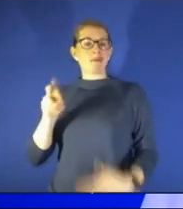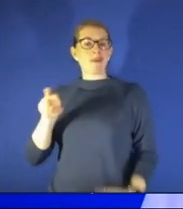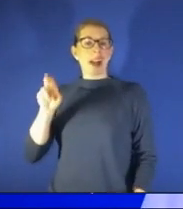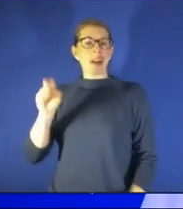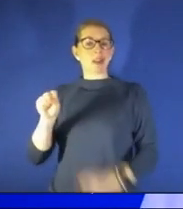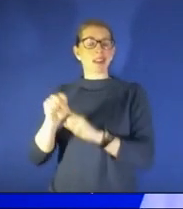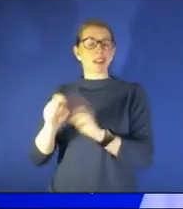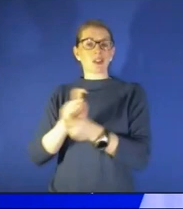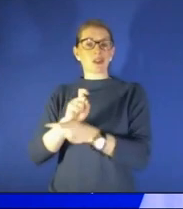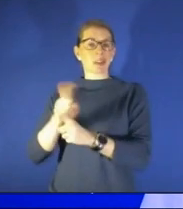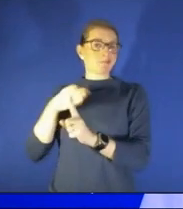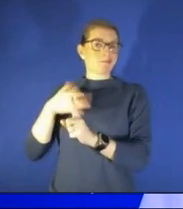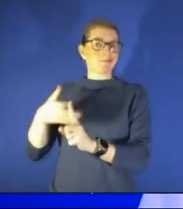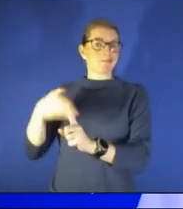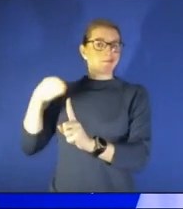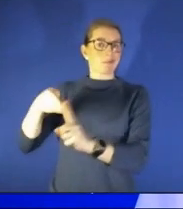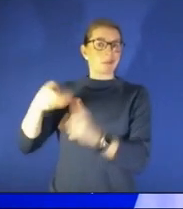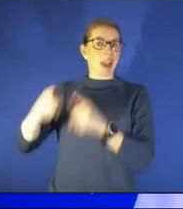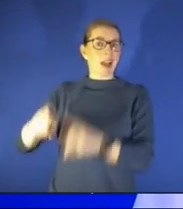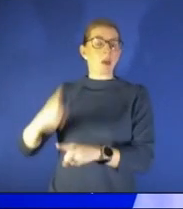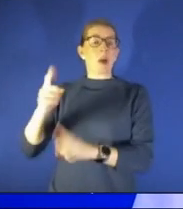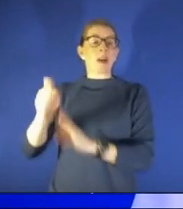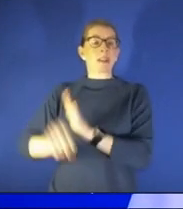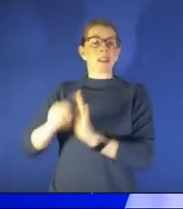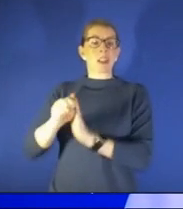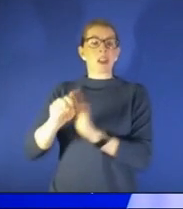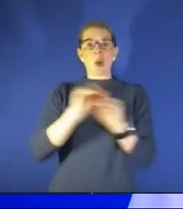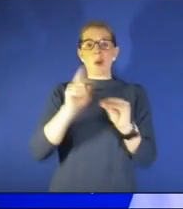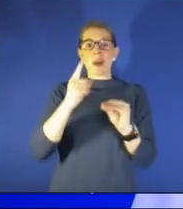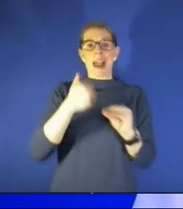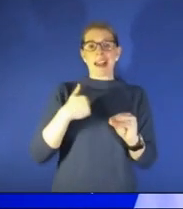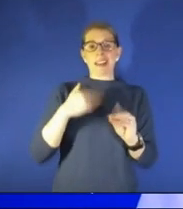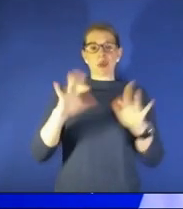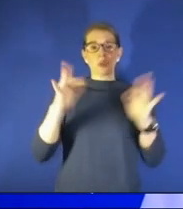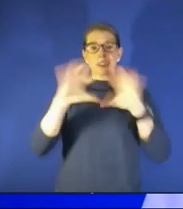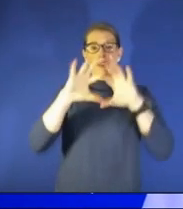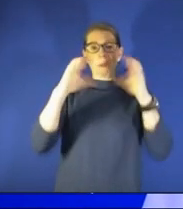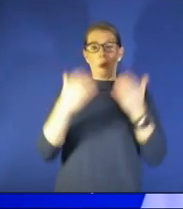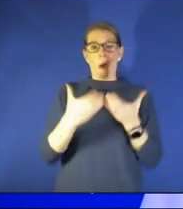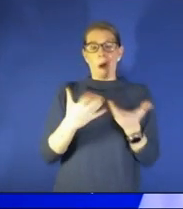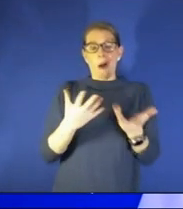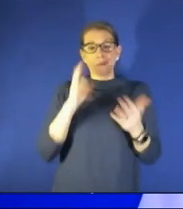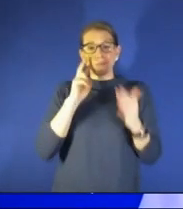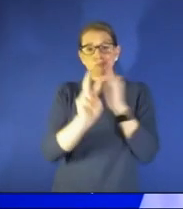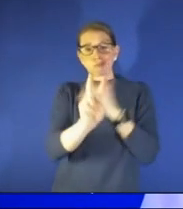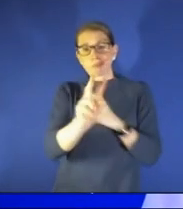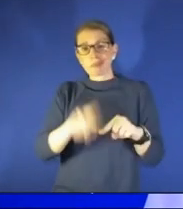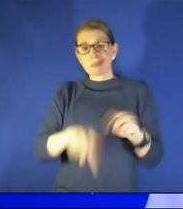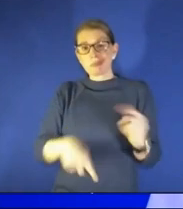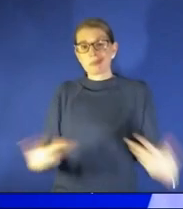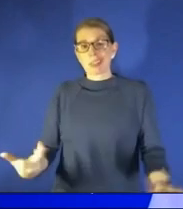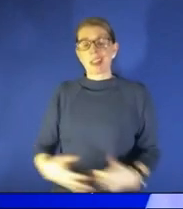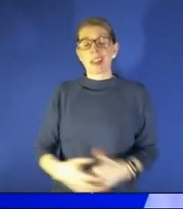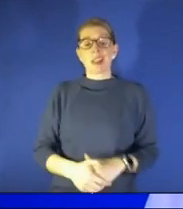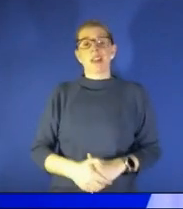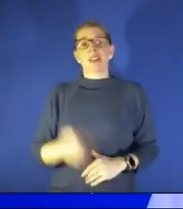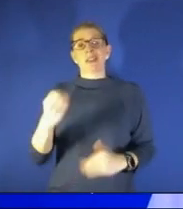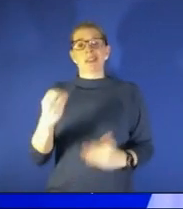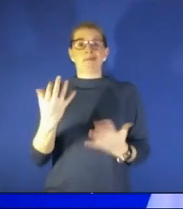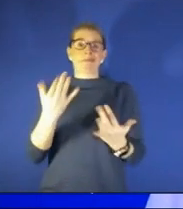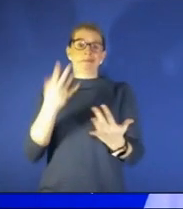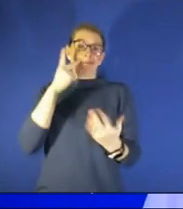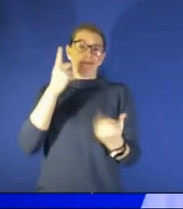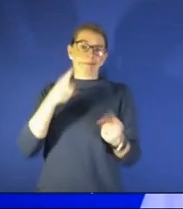i don't think anybody has a crystal ball crystal ball so i think that really remains to be seen and